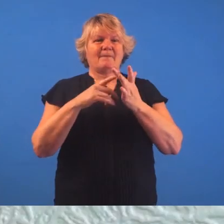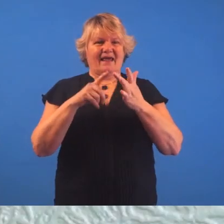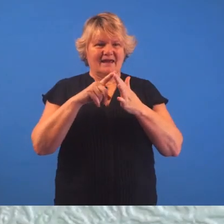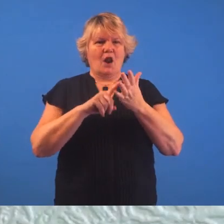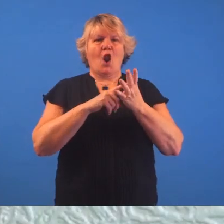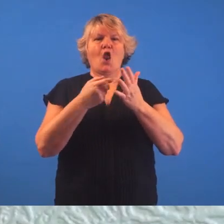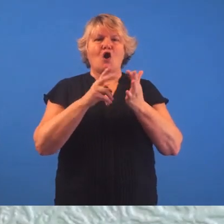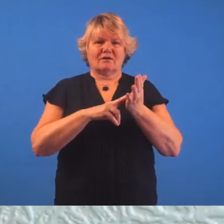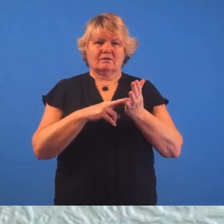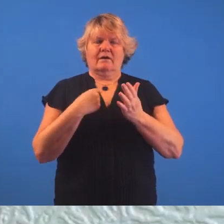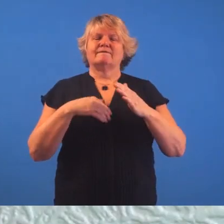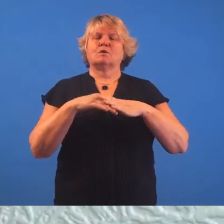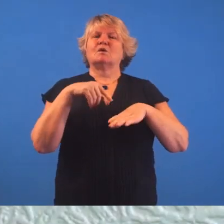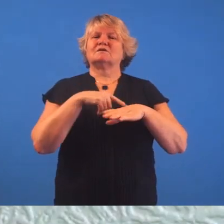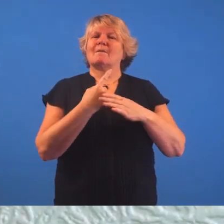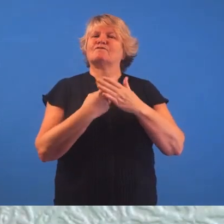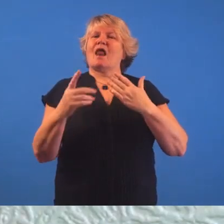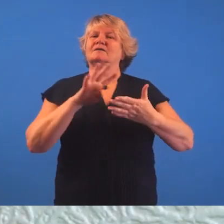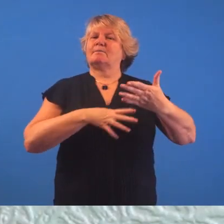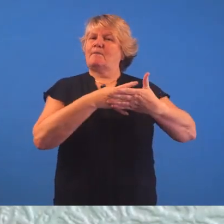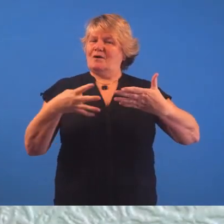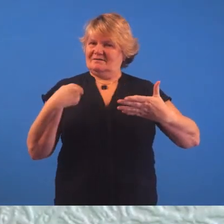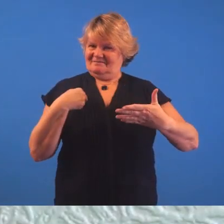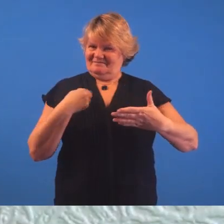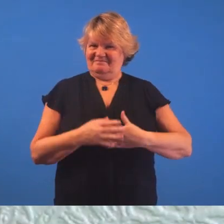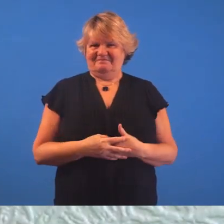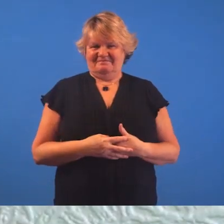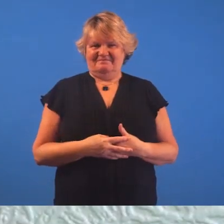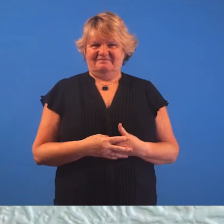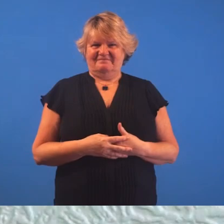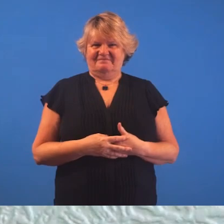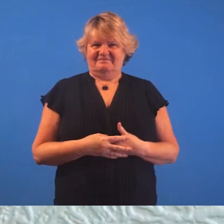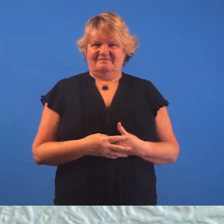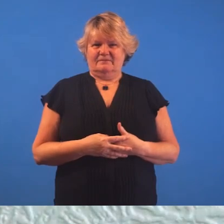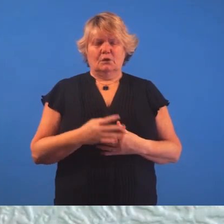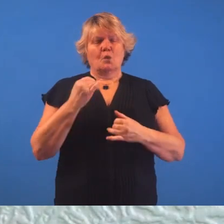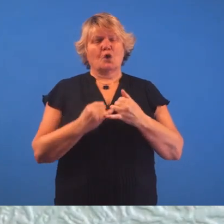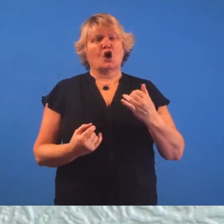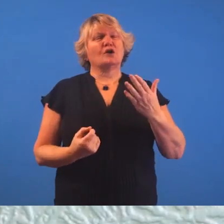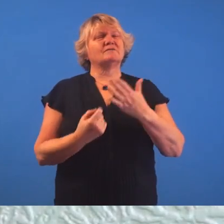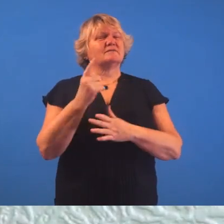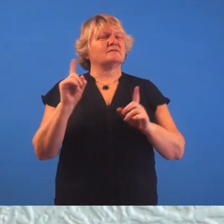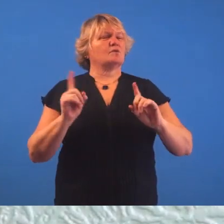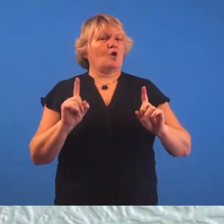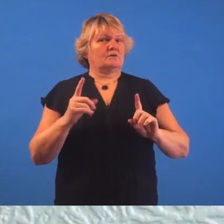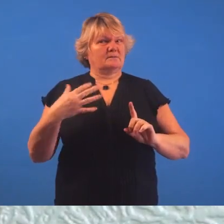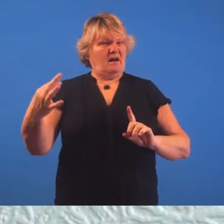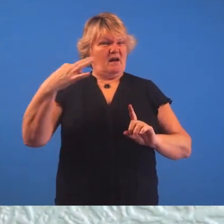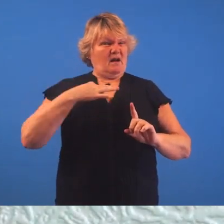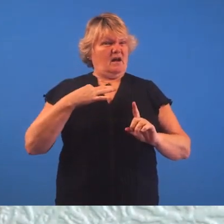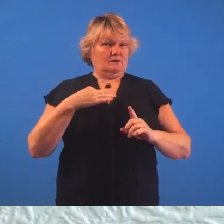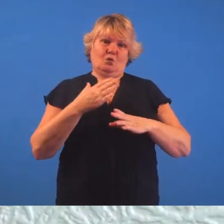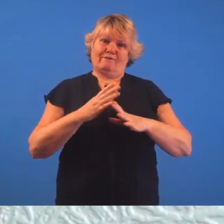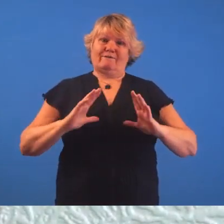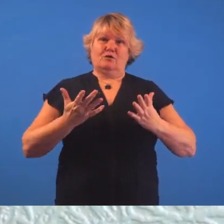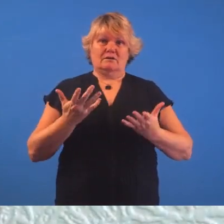Hi, I'm Emily Lauren and I'm a full-time freelance poet. The worst occasion that I've been asked to do